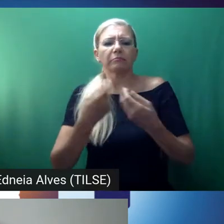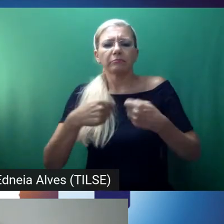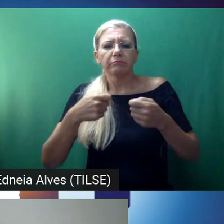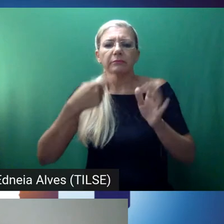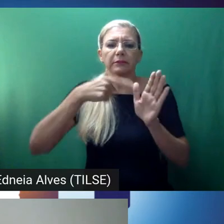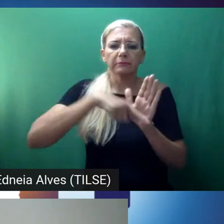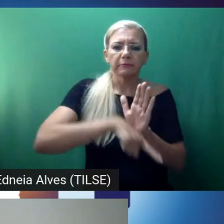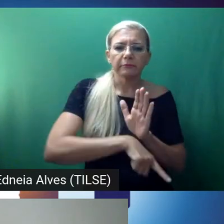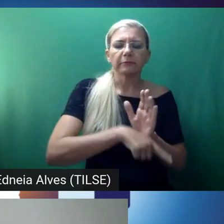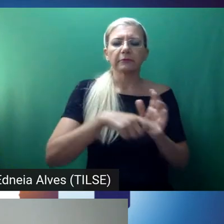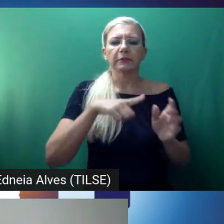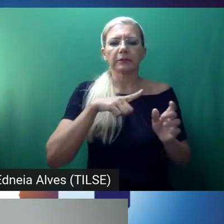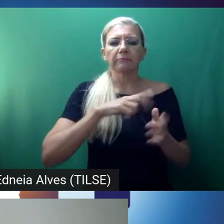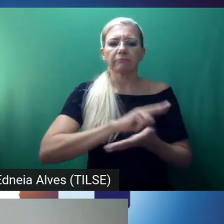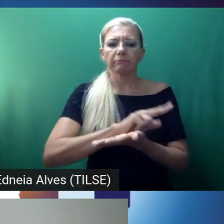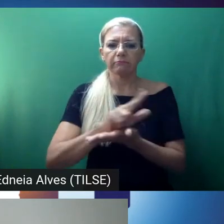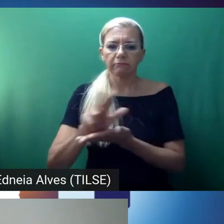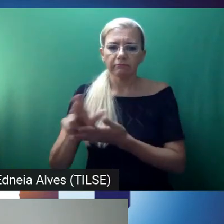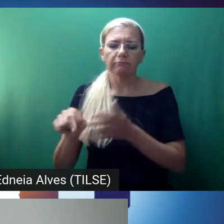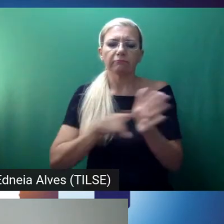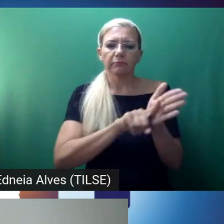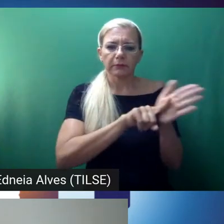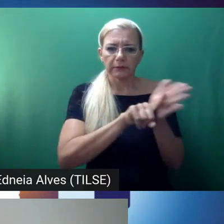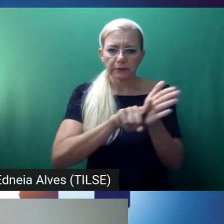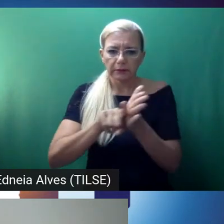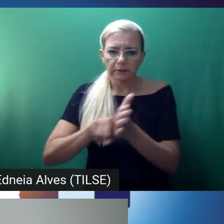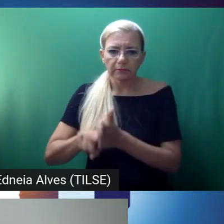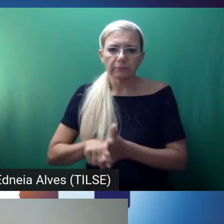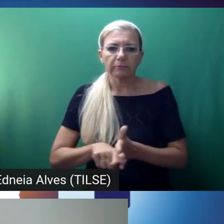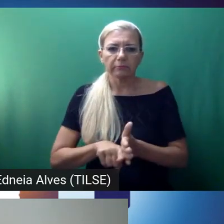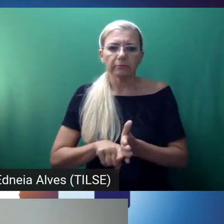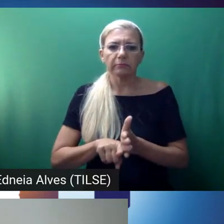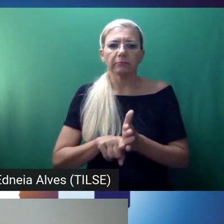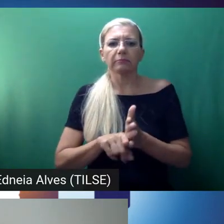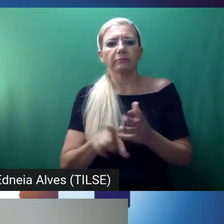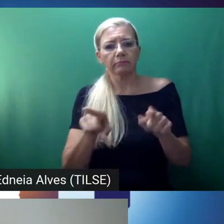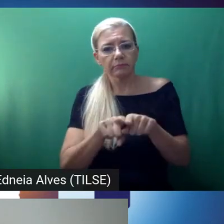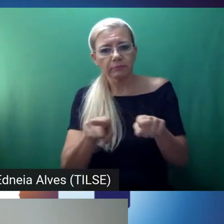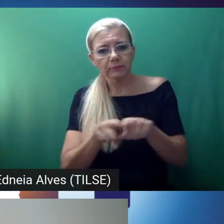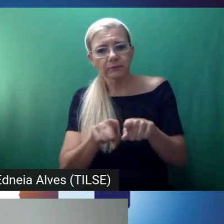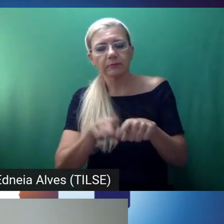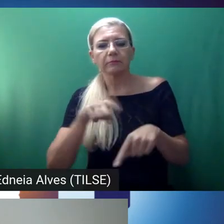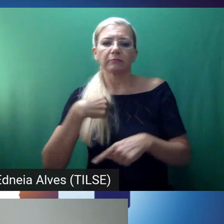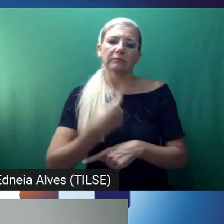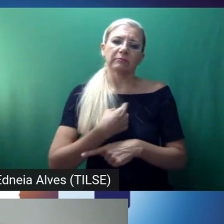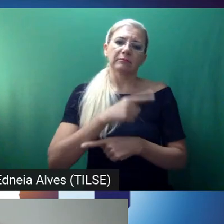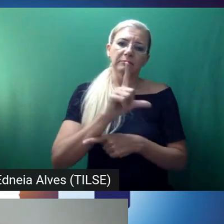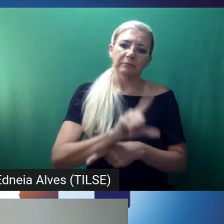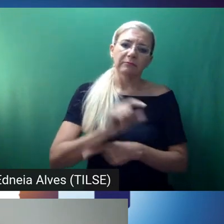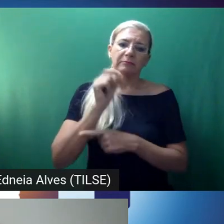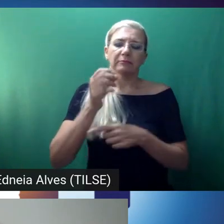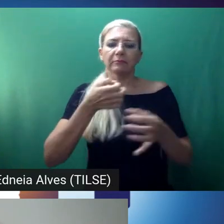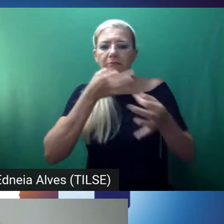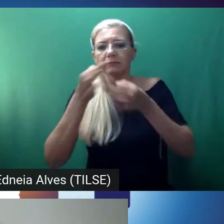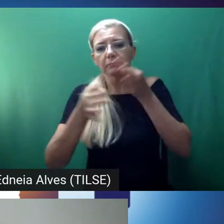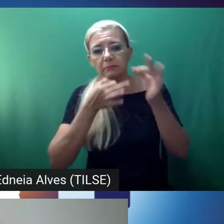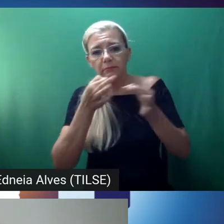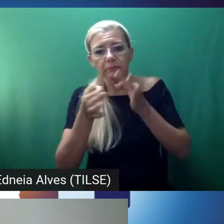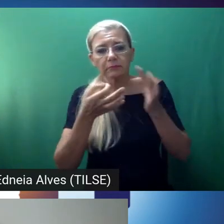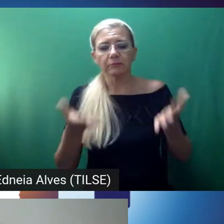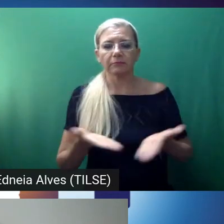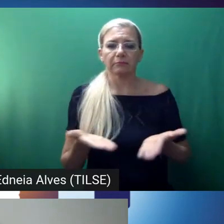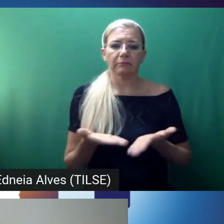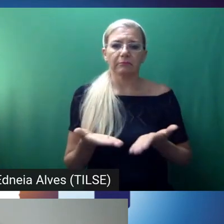differences what research says. Yeah. And we have selected some comments here. Let me